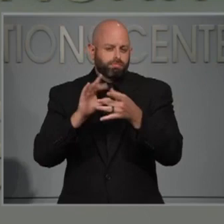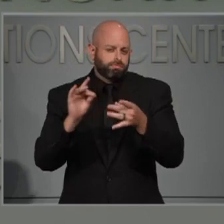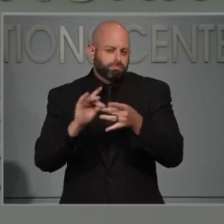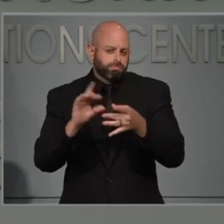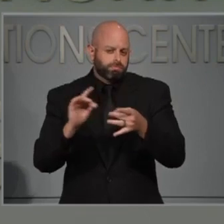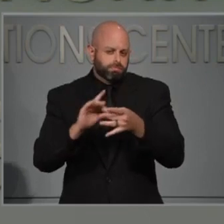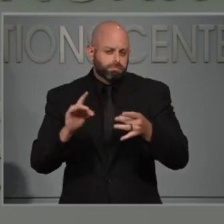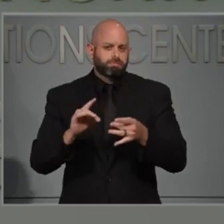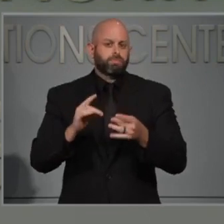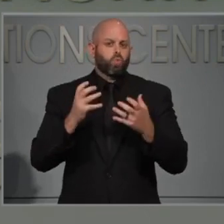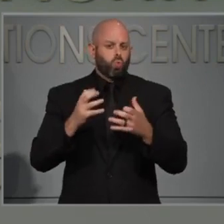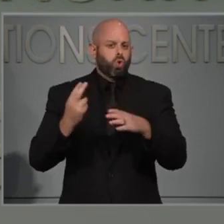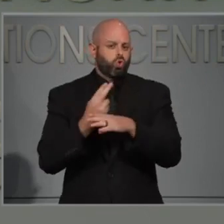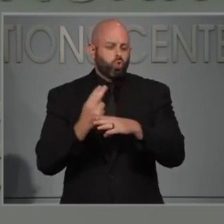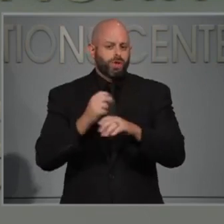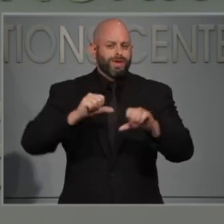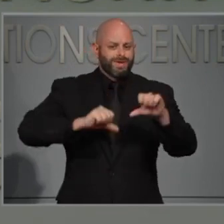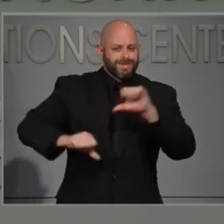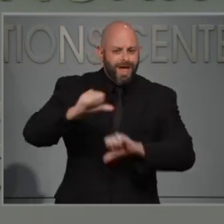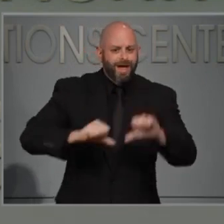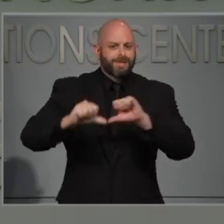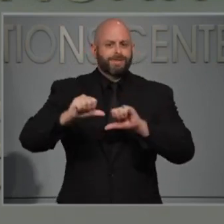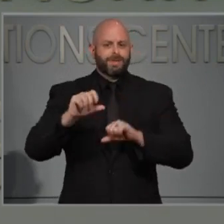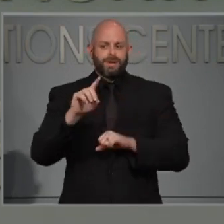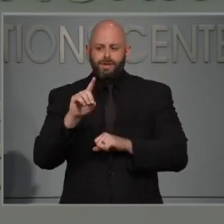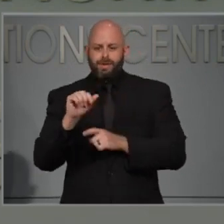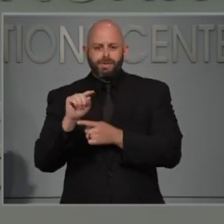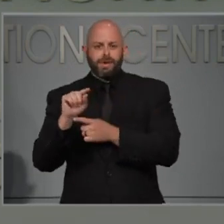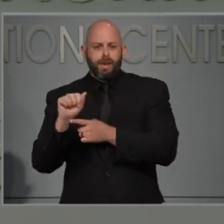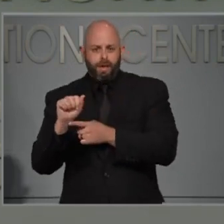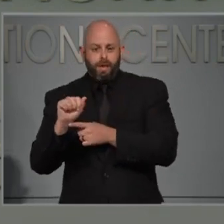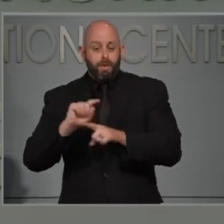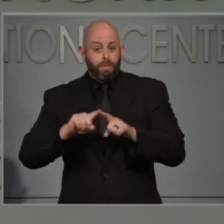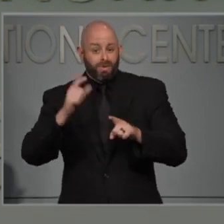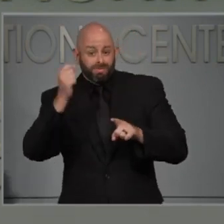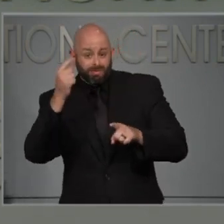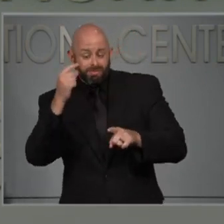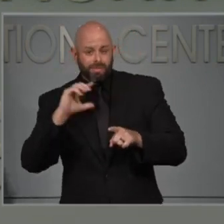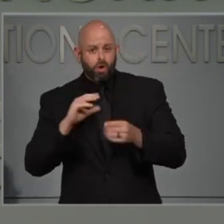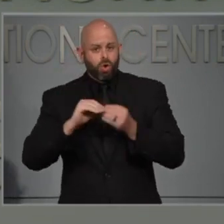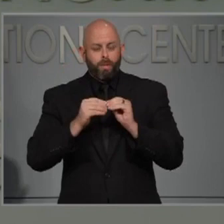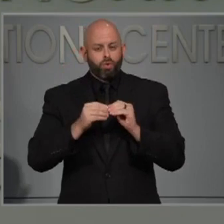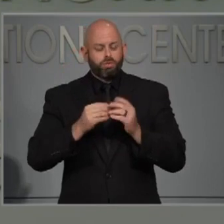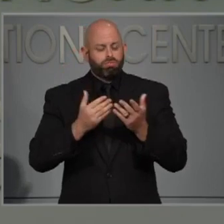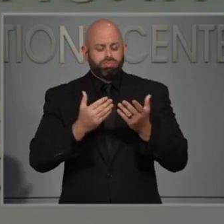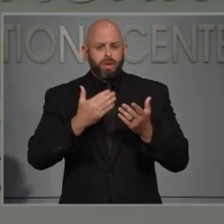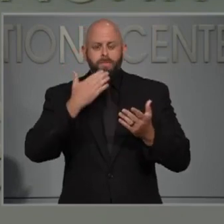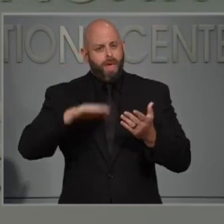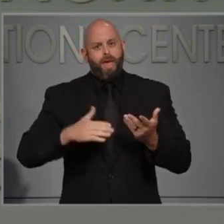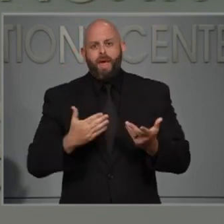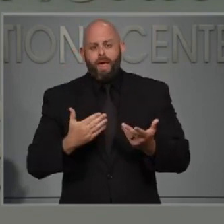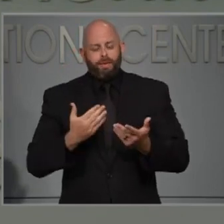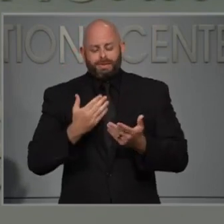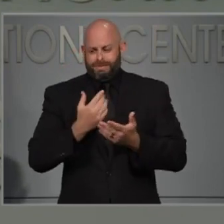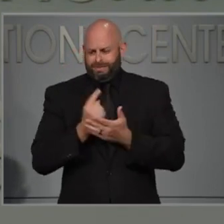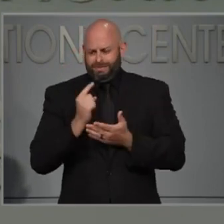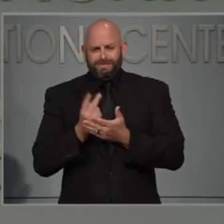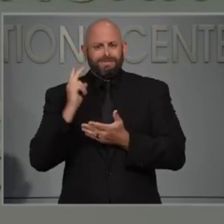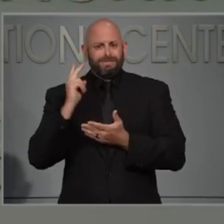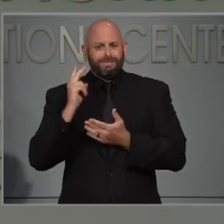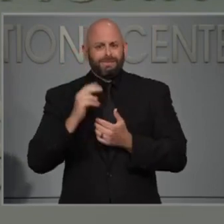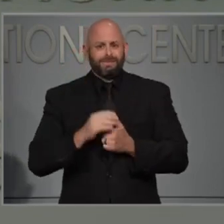reopening the economy. Given how bad these numbers have been the past couple weeks, I'm wondering whether you've thought about